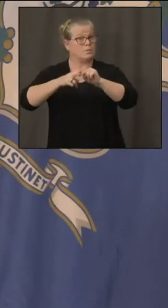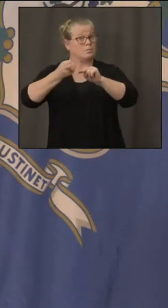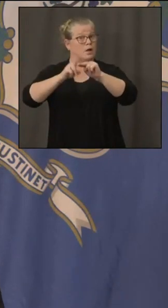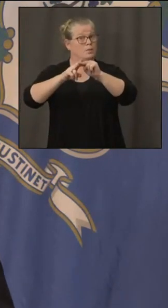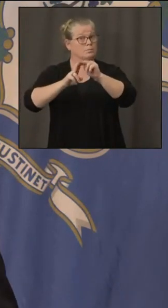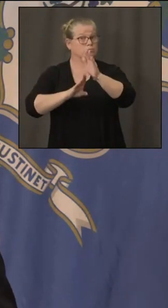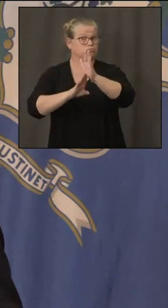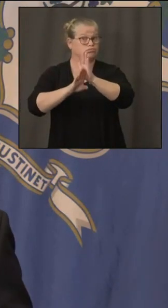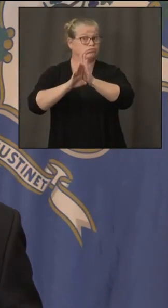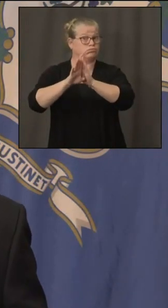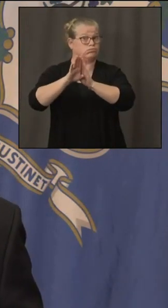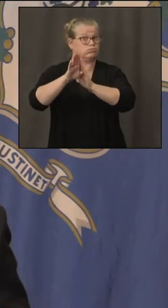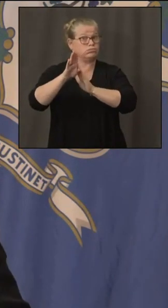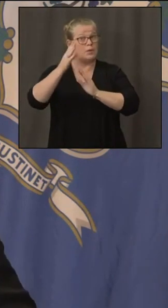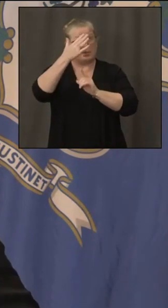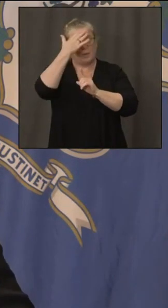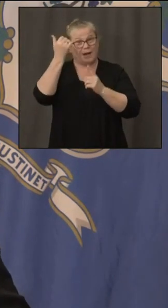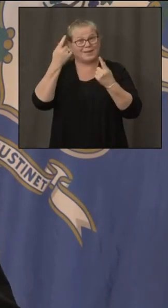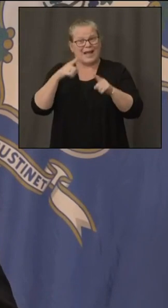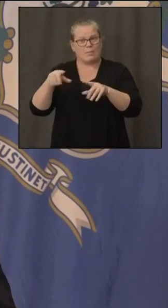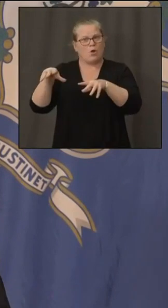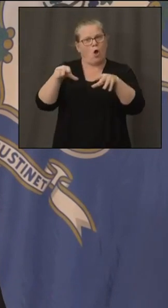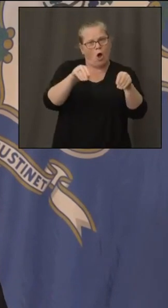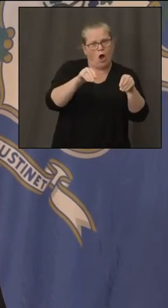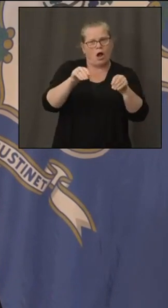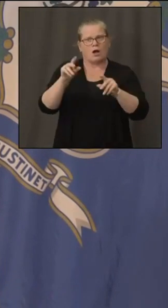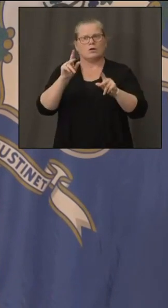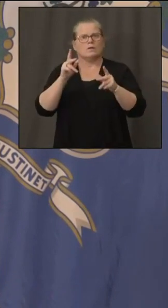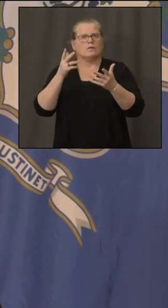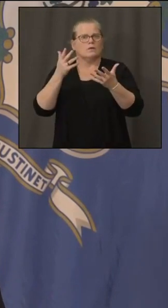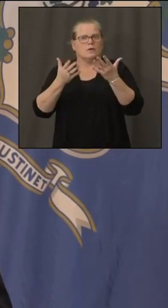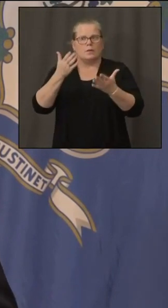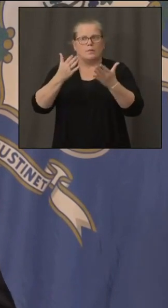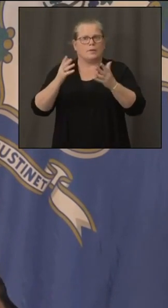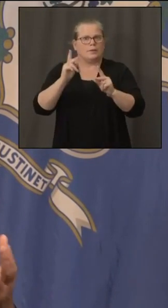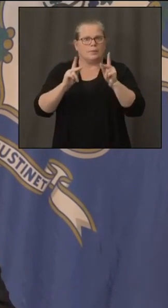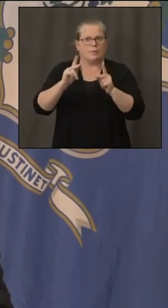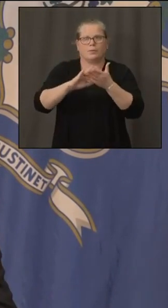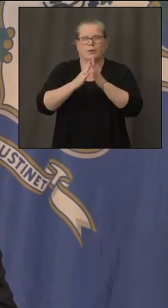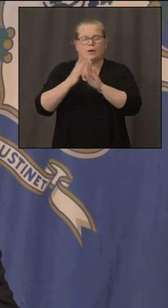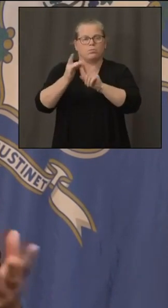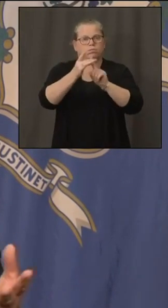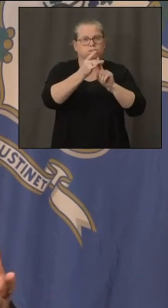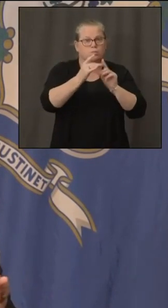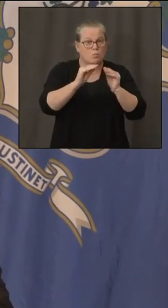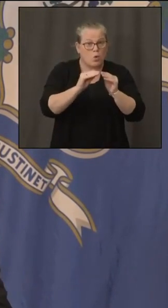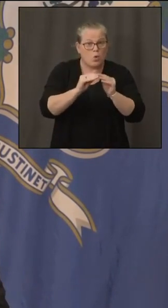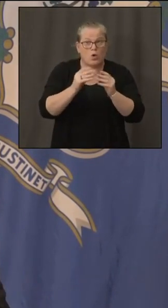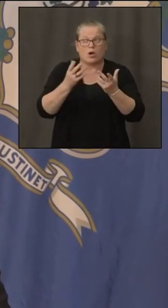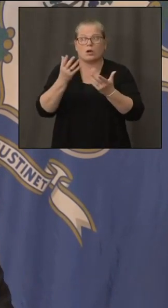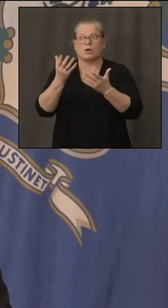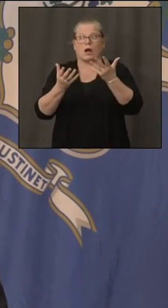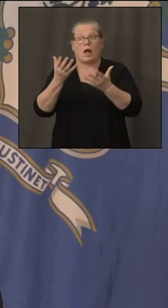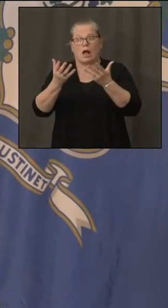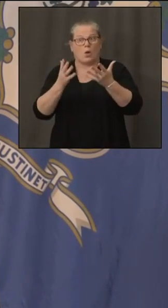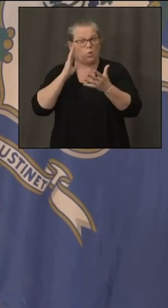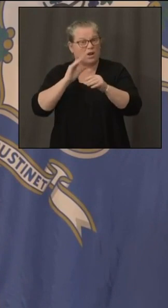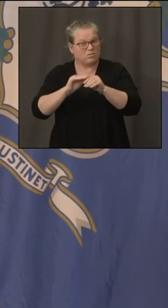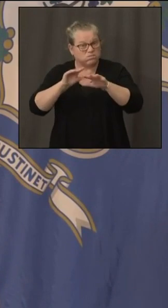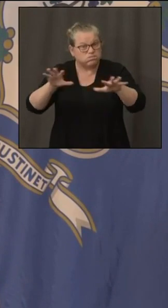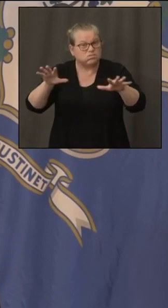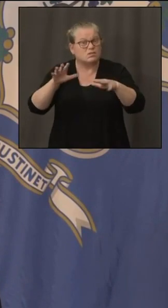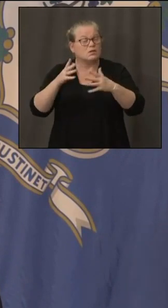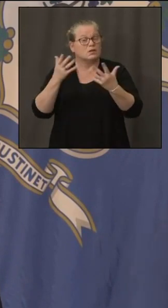i don't see that as a big concern um look we're bringing in some crews from out of state um